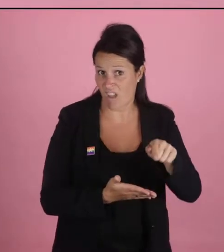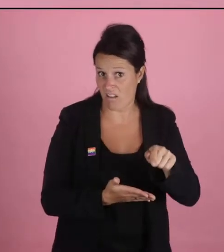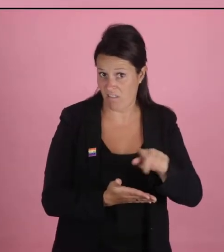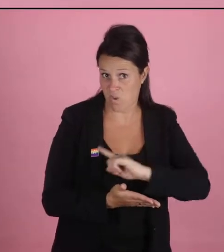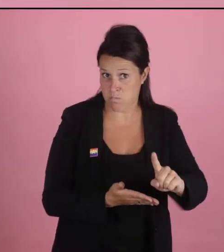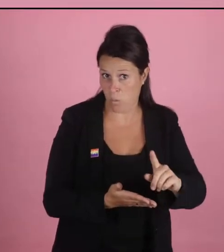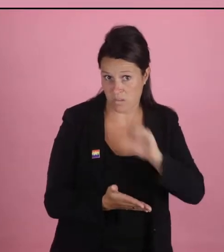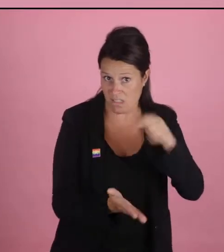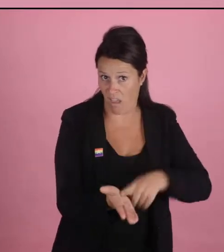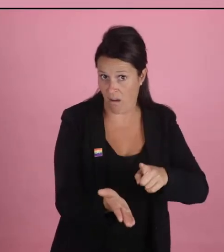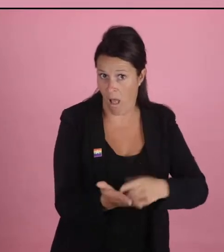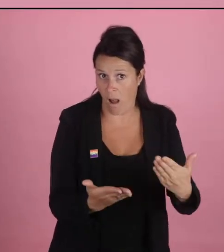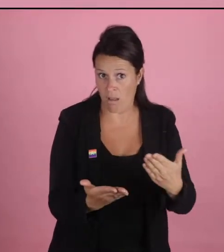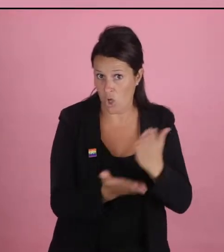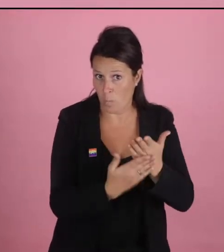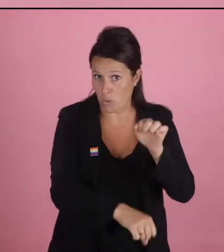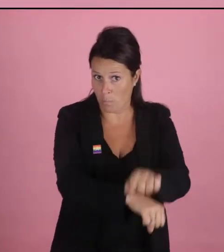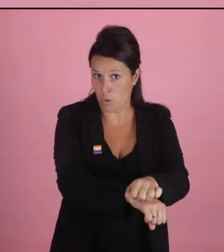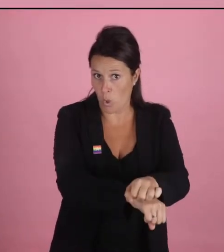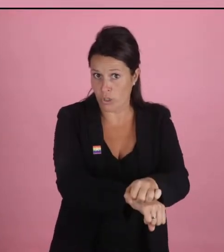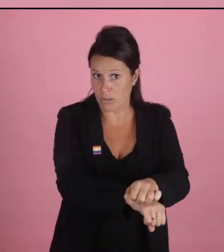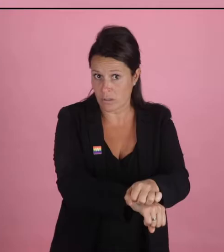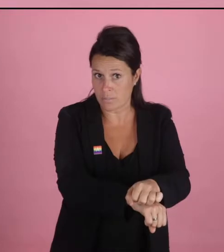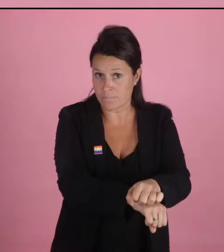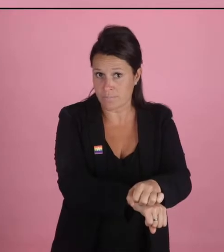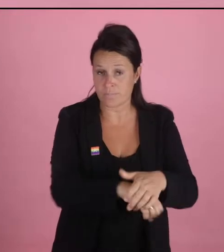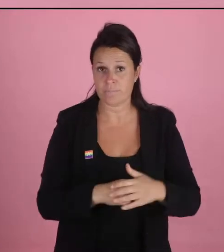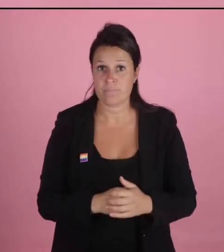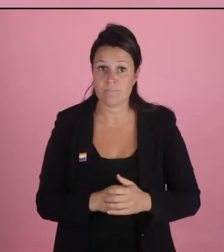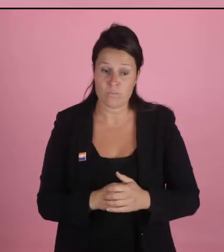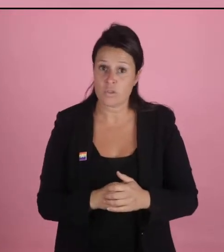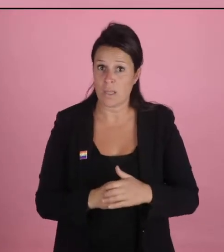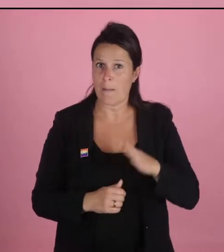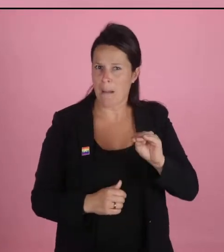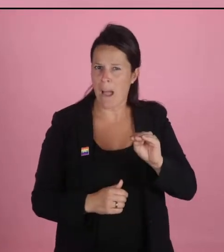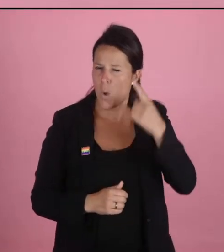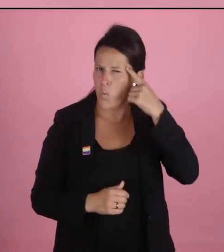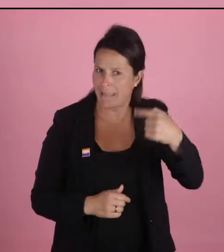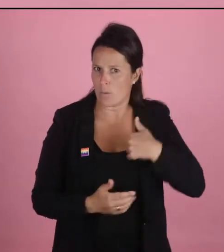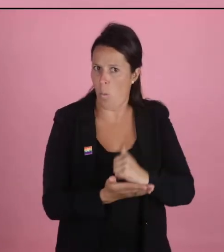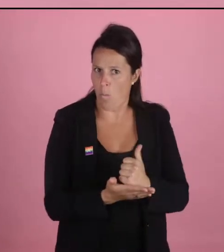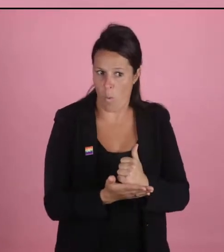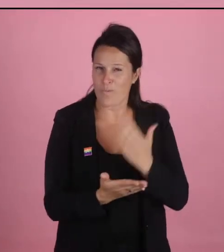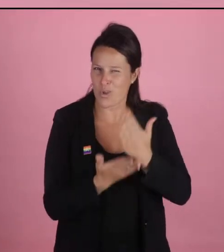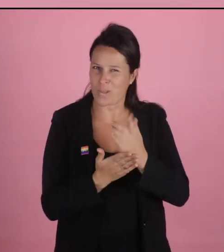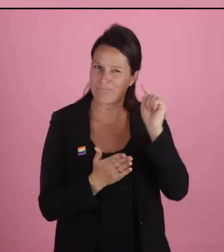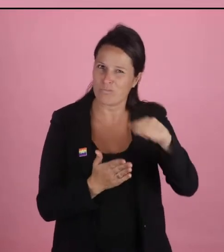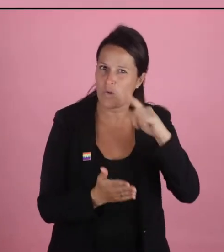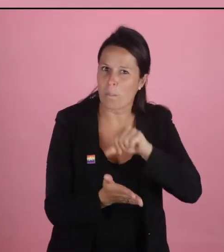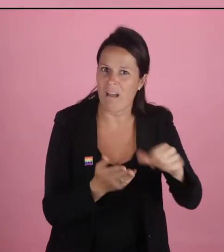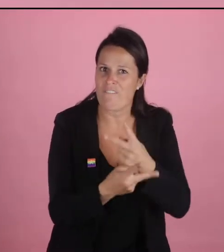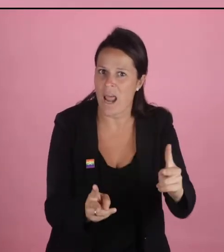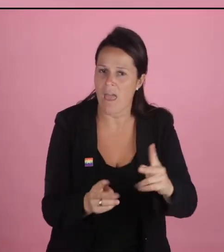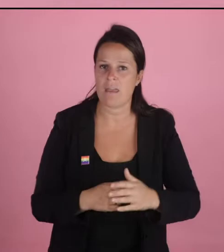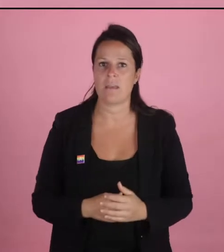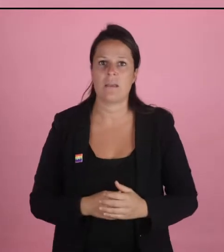evidence because it's illegal to be gay, and they locked me up, but I was out after some time. So that's how come my mother found out because